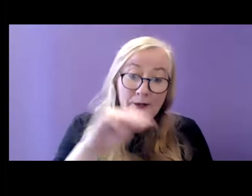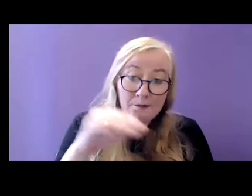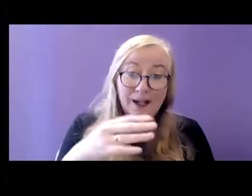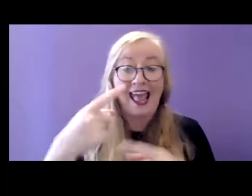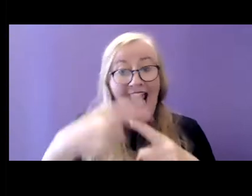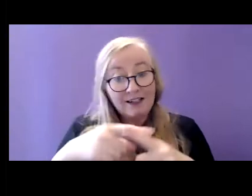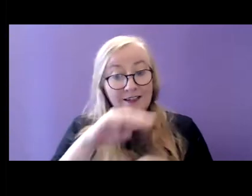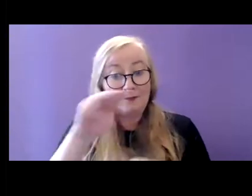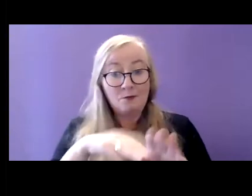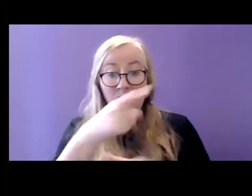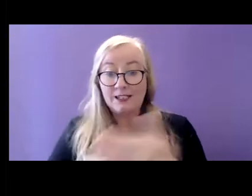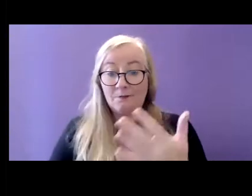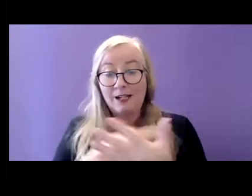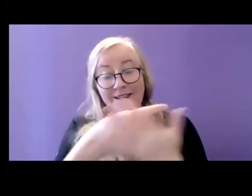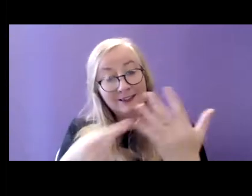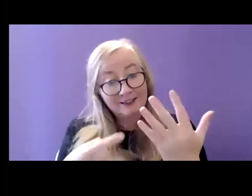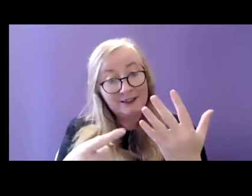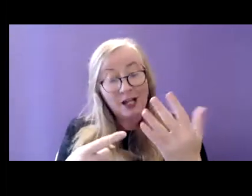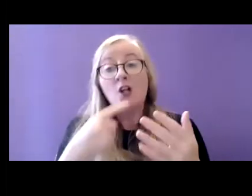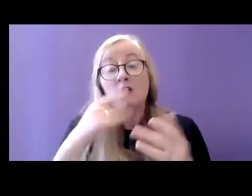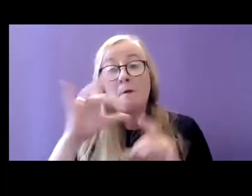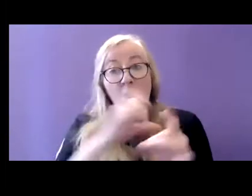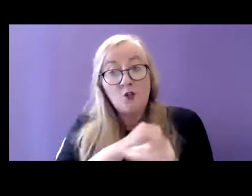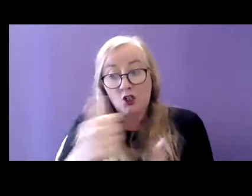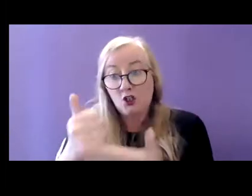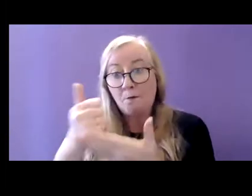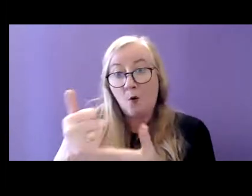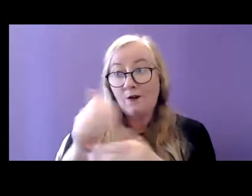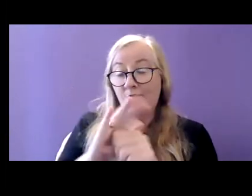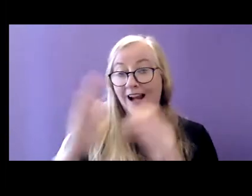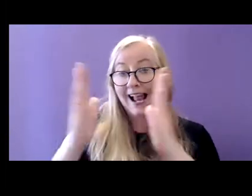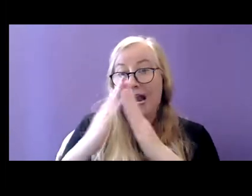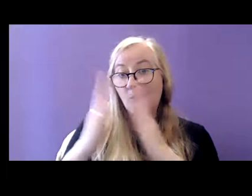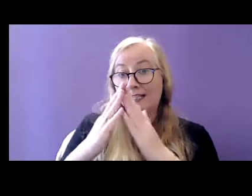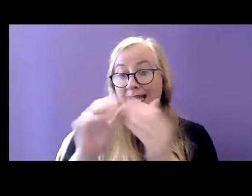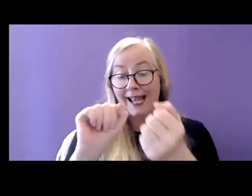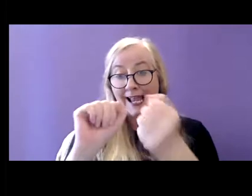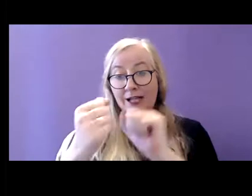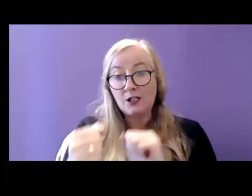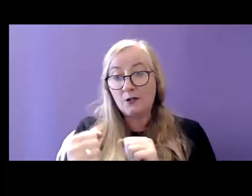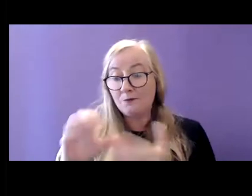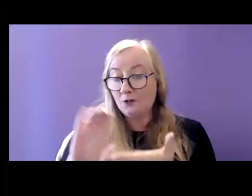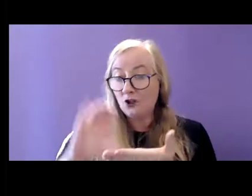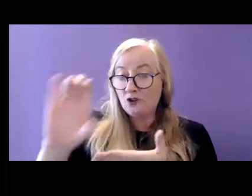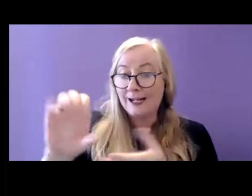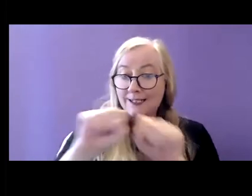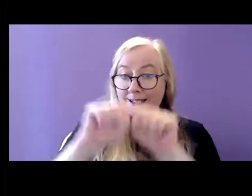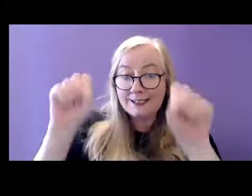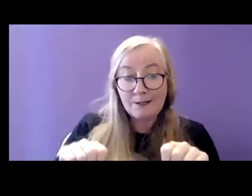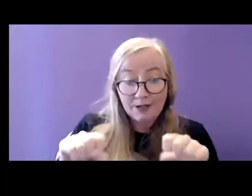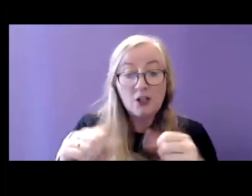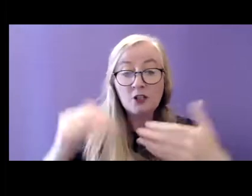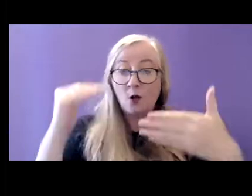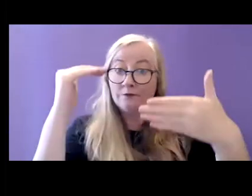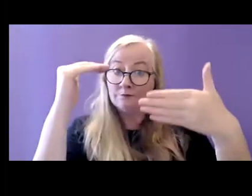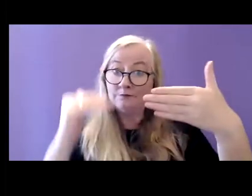disabilities. Maintain support for housing adaptation grant schemes. In addition to the measures on housing